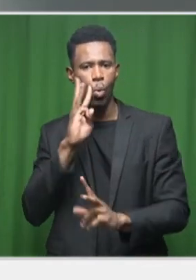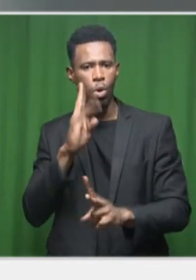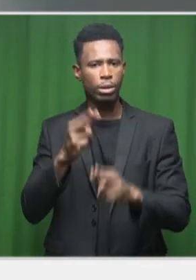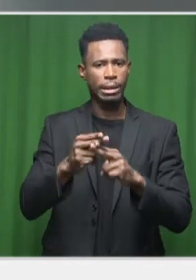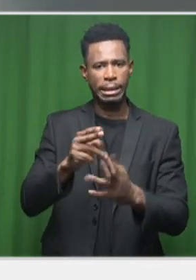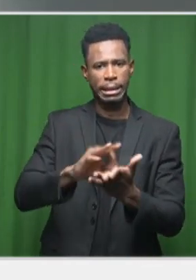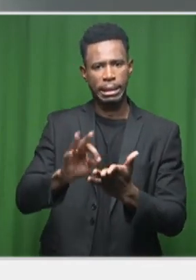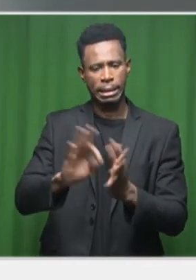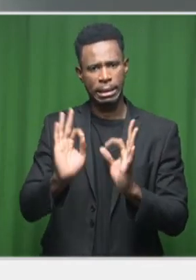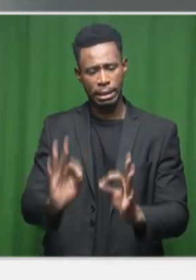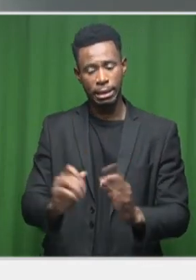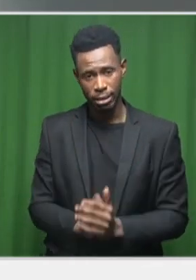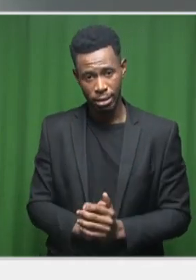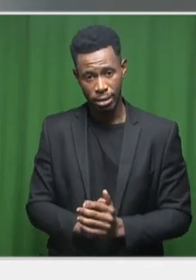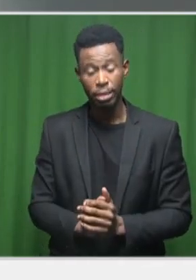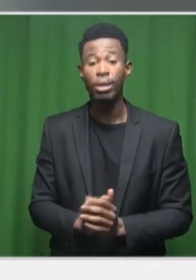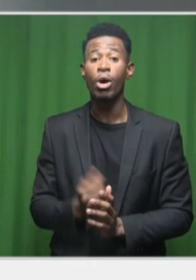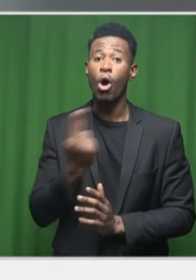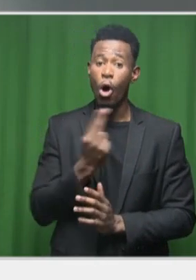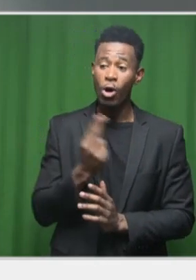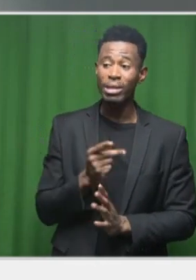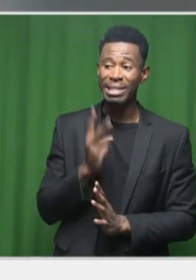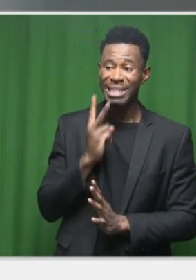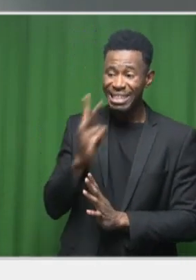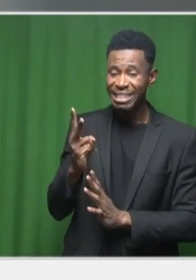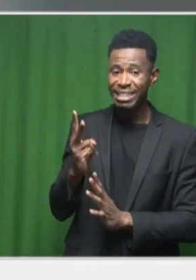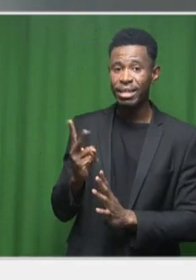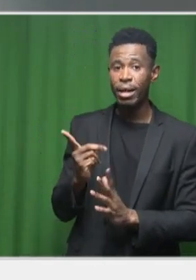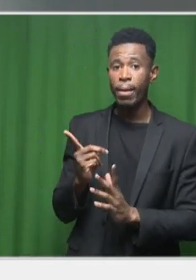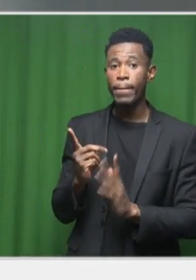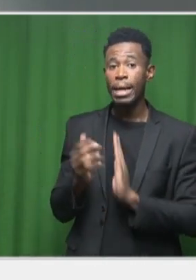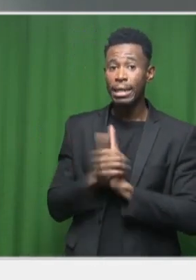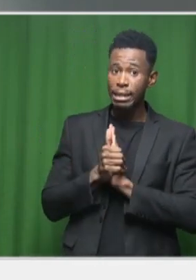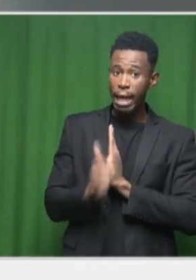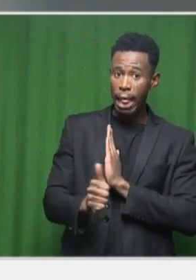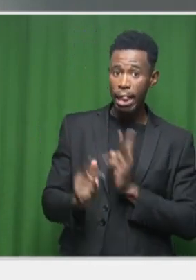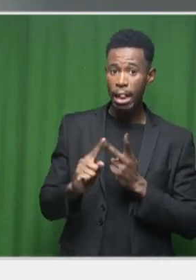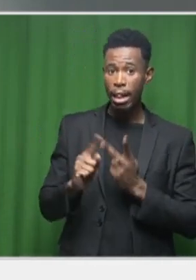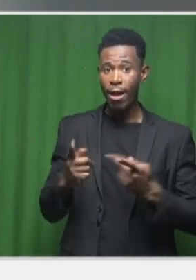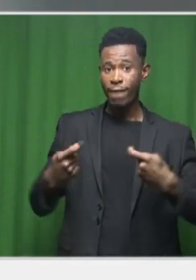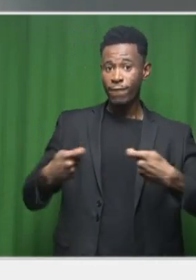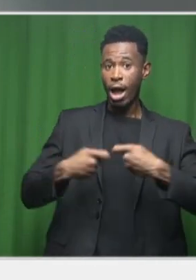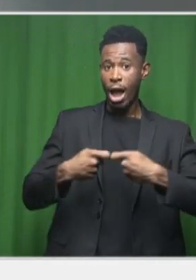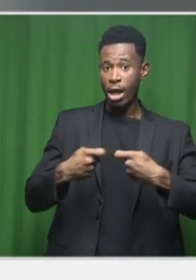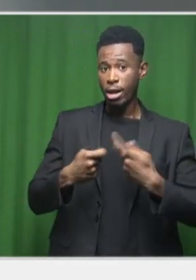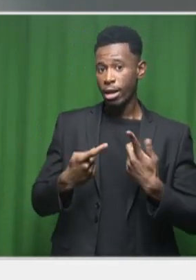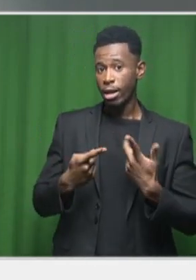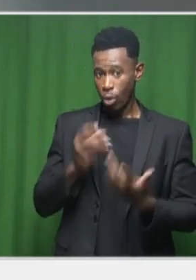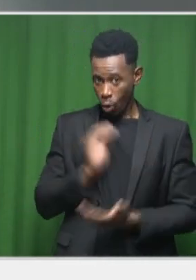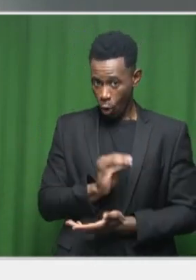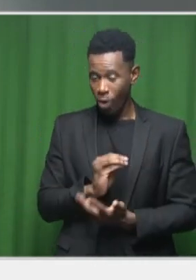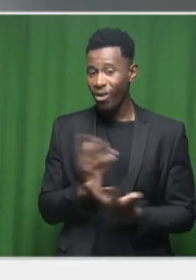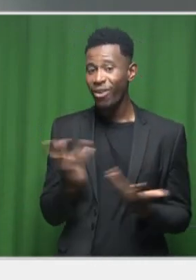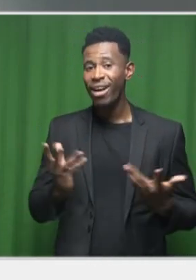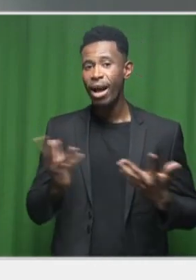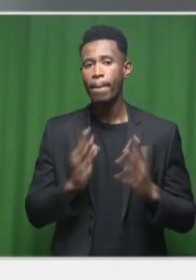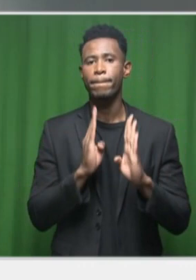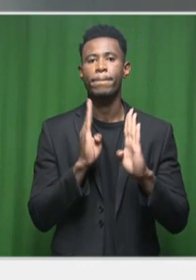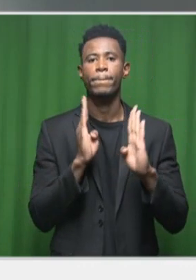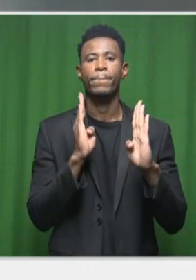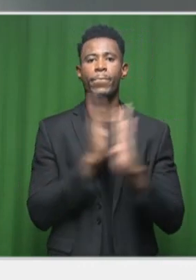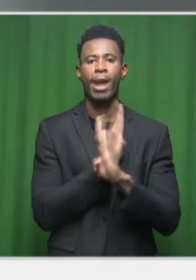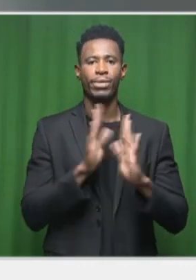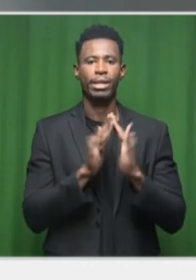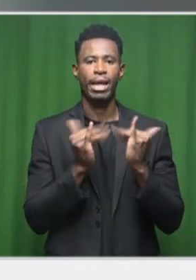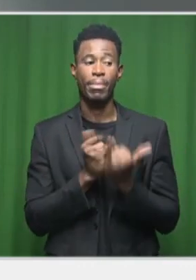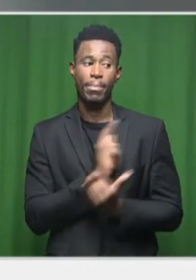that skill, expertise and funding within the private sector. And we need to find mechanisms to bring the two together,